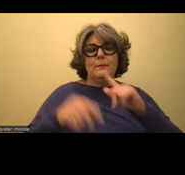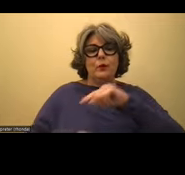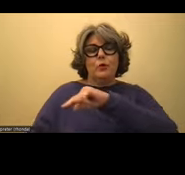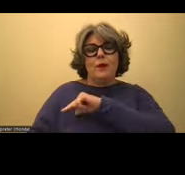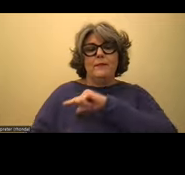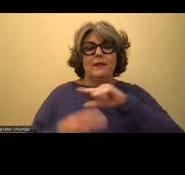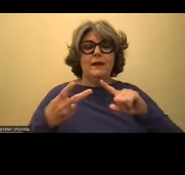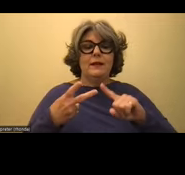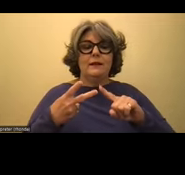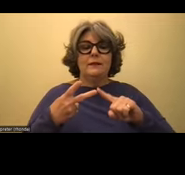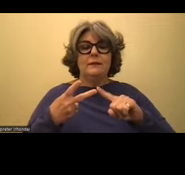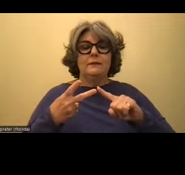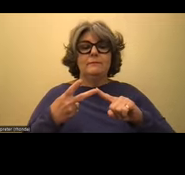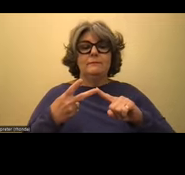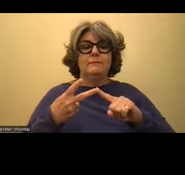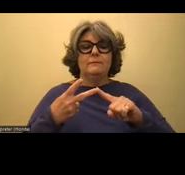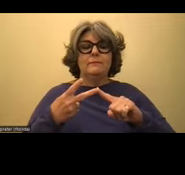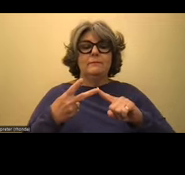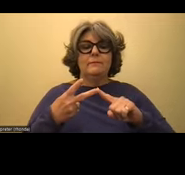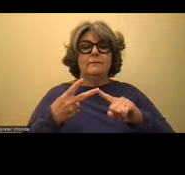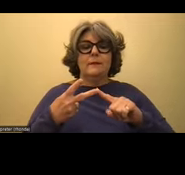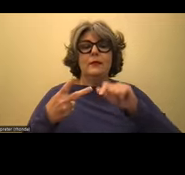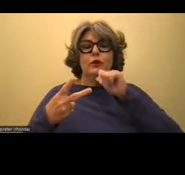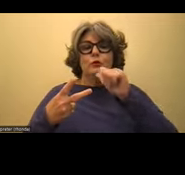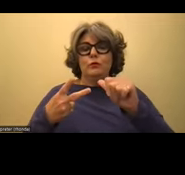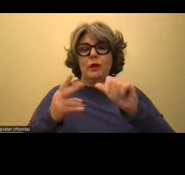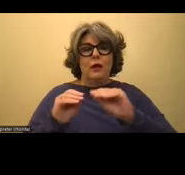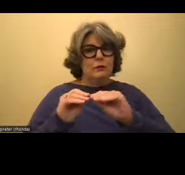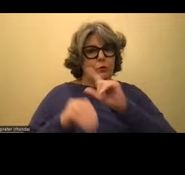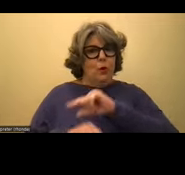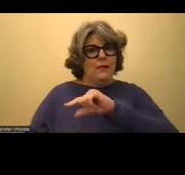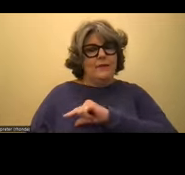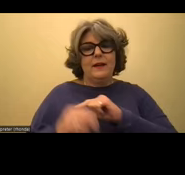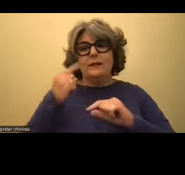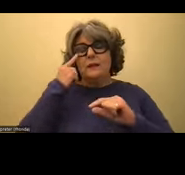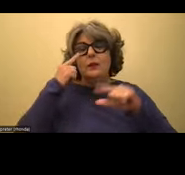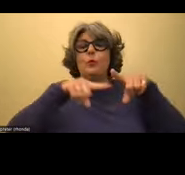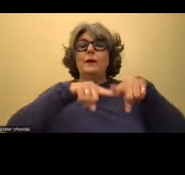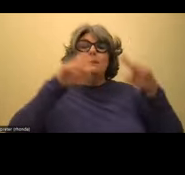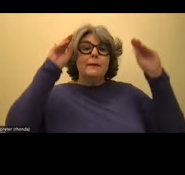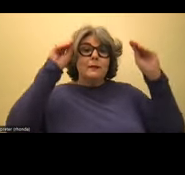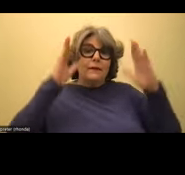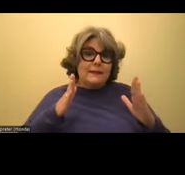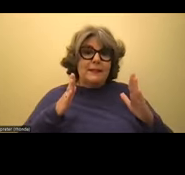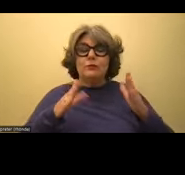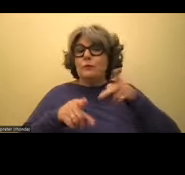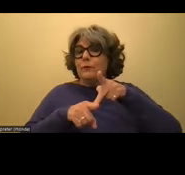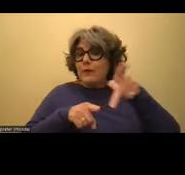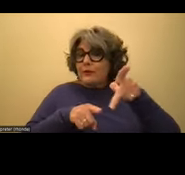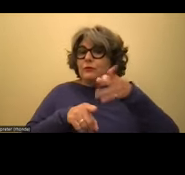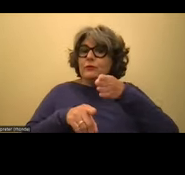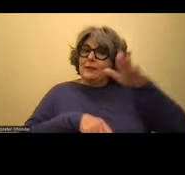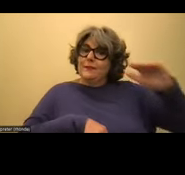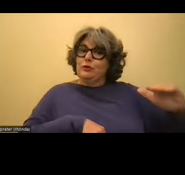qualify for Bookshare. We rely on the educators, the professionals in that